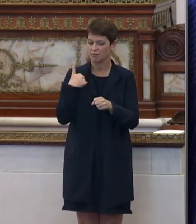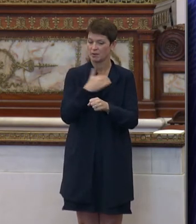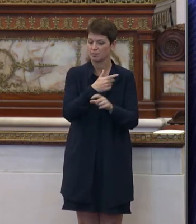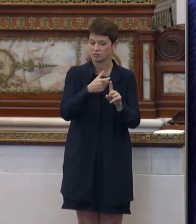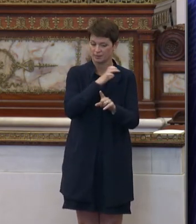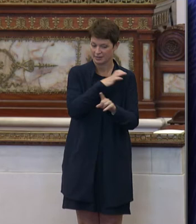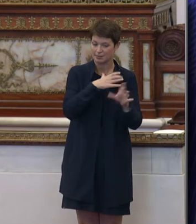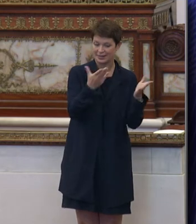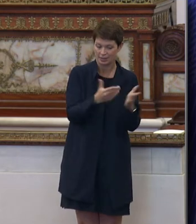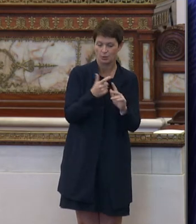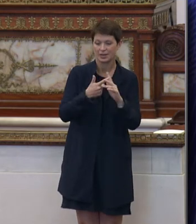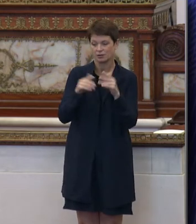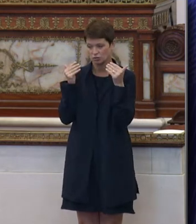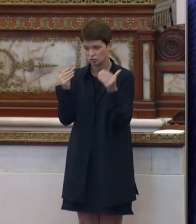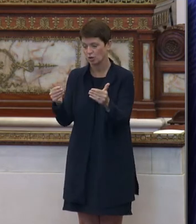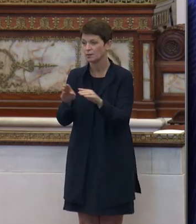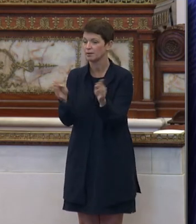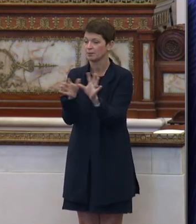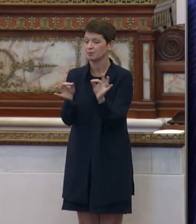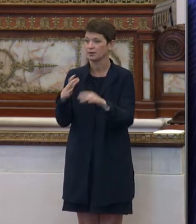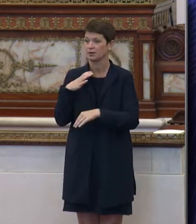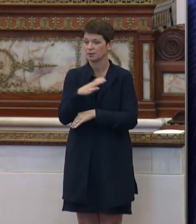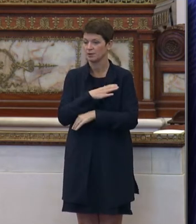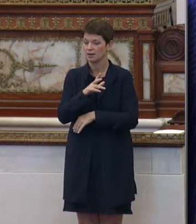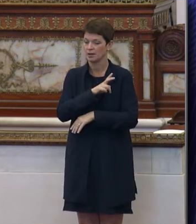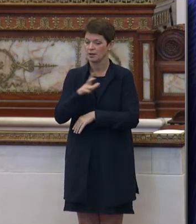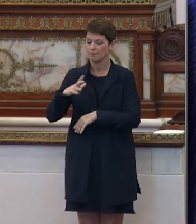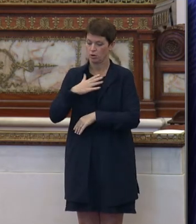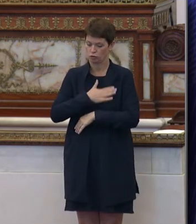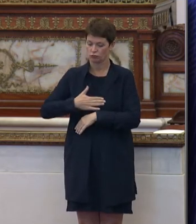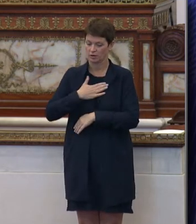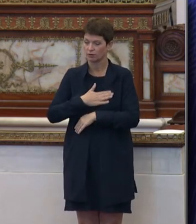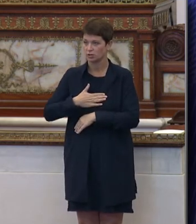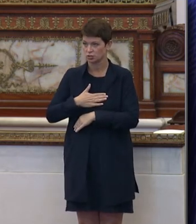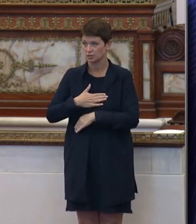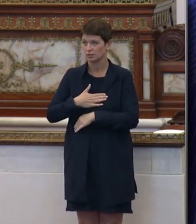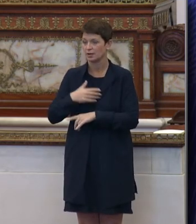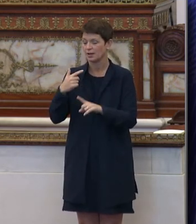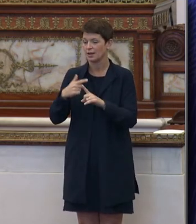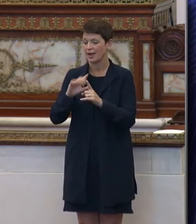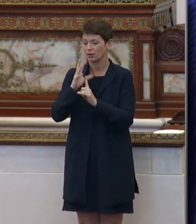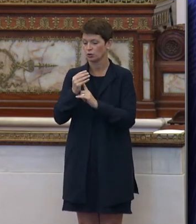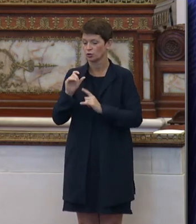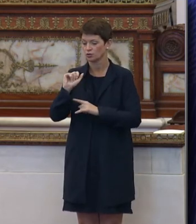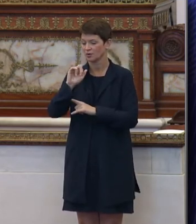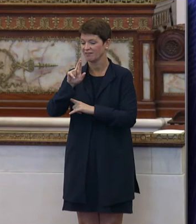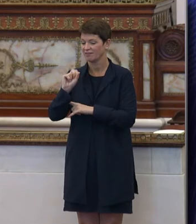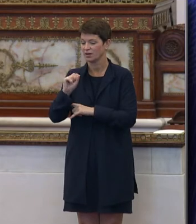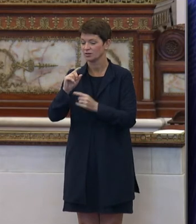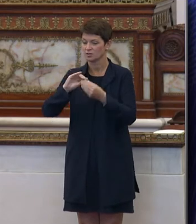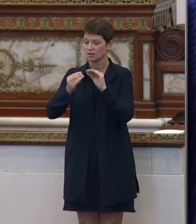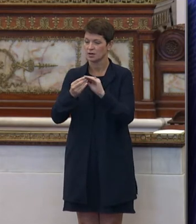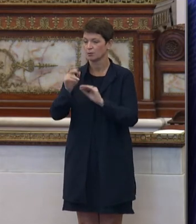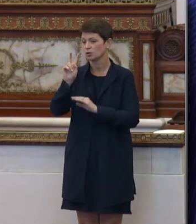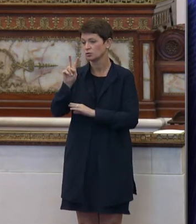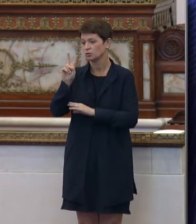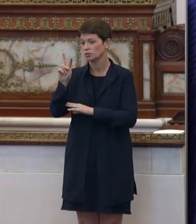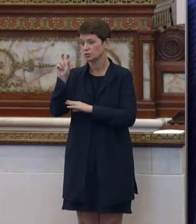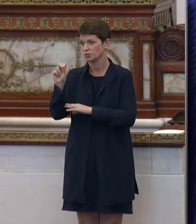now called to order. And this is the public hearing of the committee on parks, recreation, and cultural affairs regarding resolution number